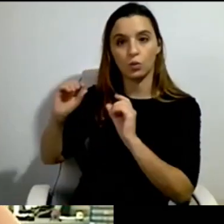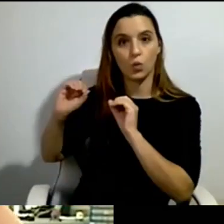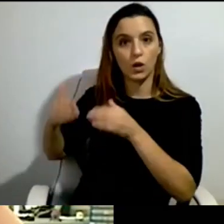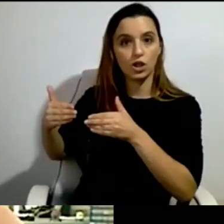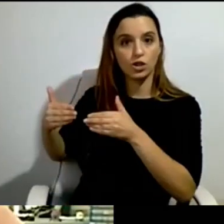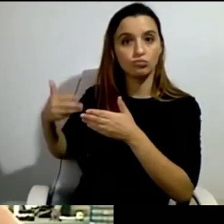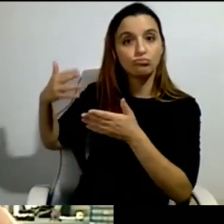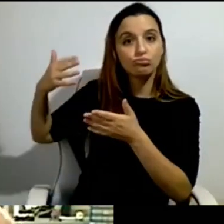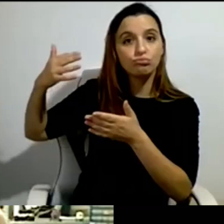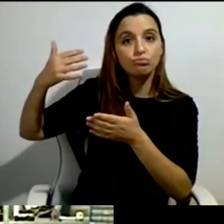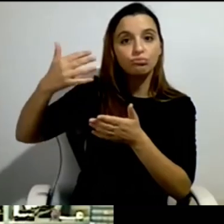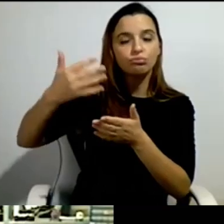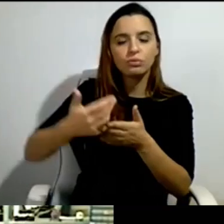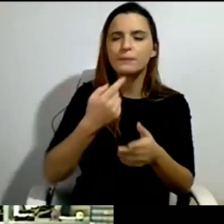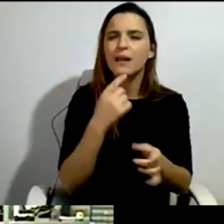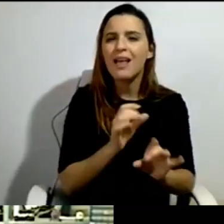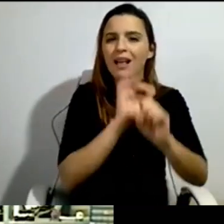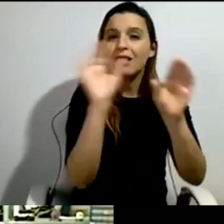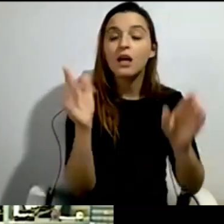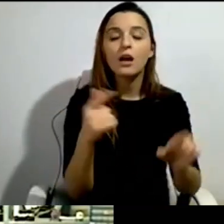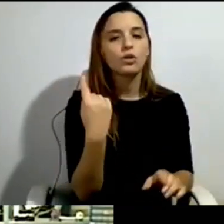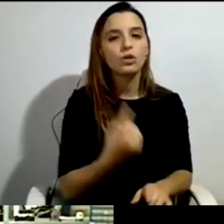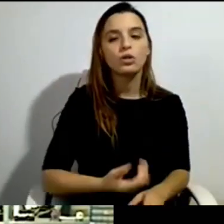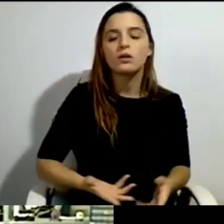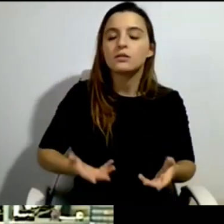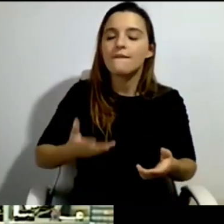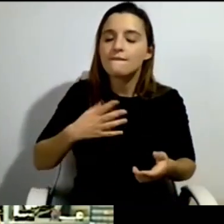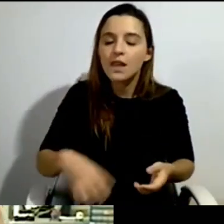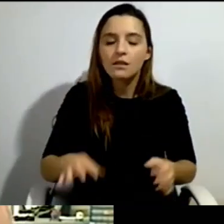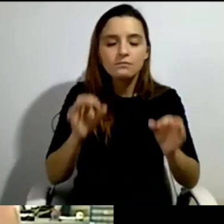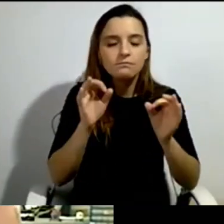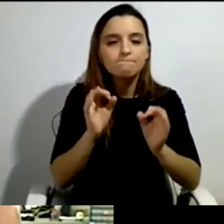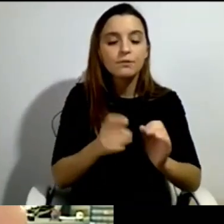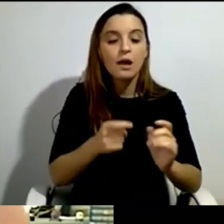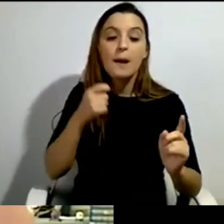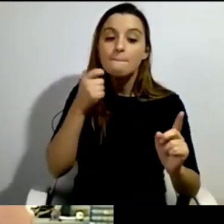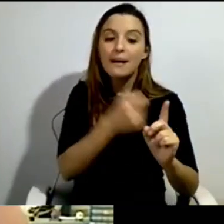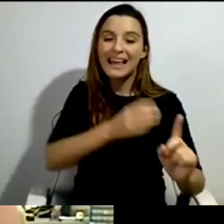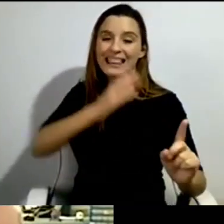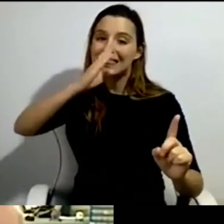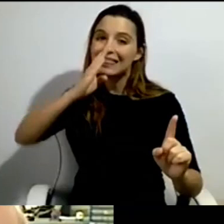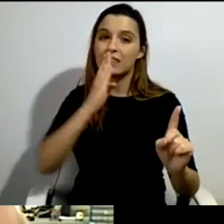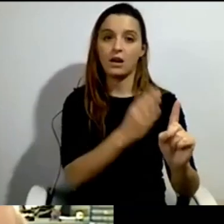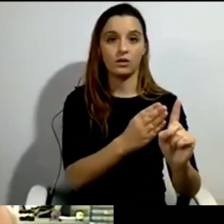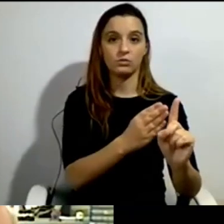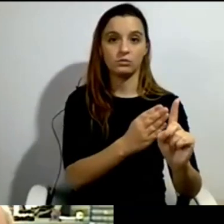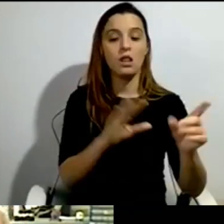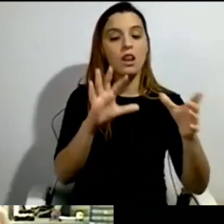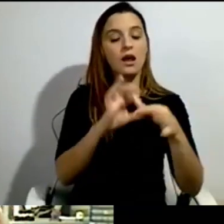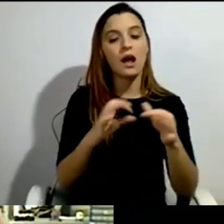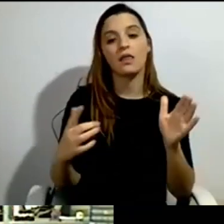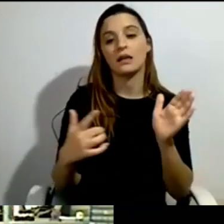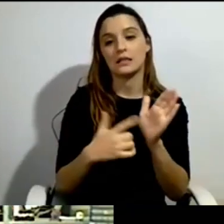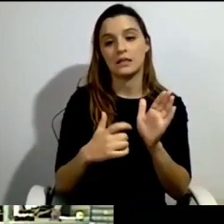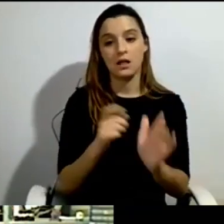according to the hours we need, multiplied by a standard salary. That was